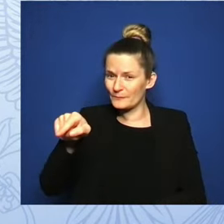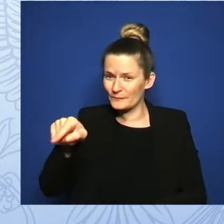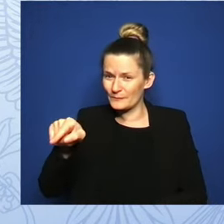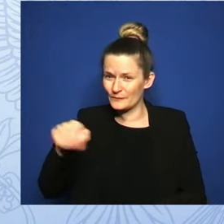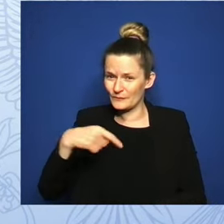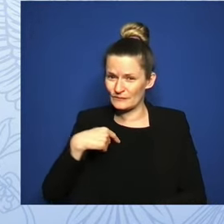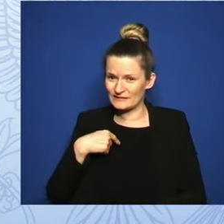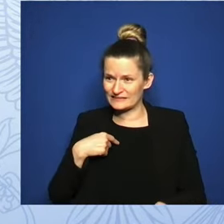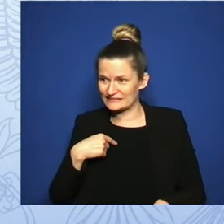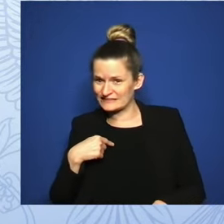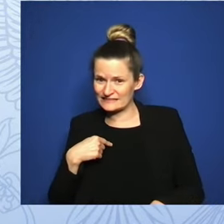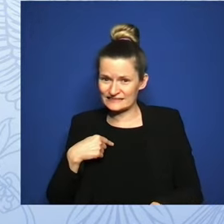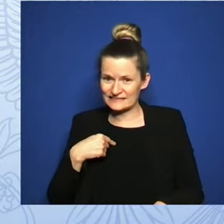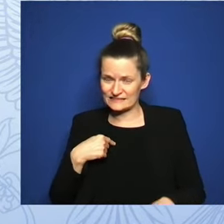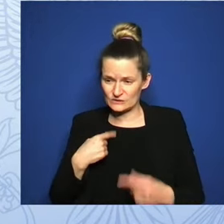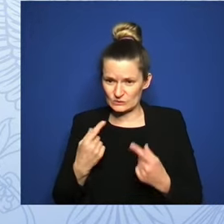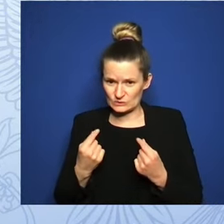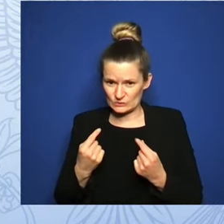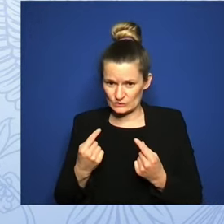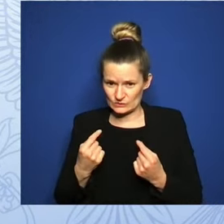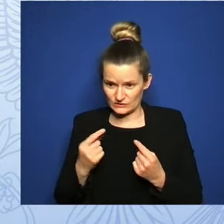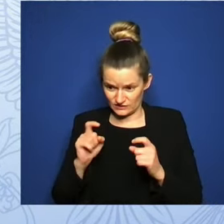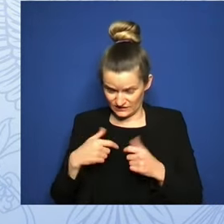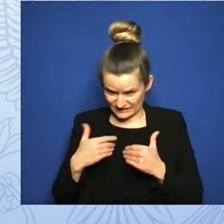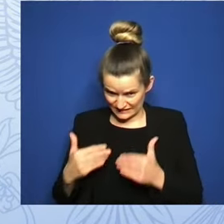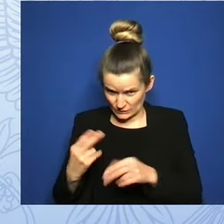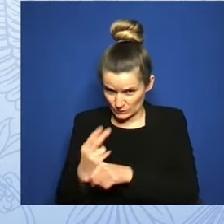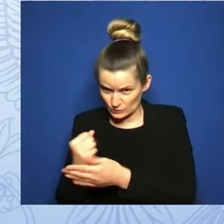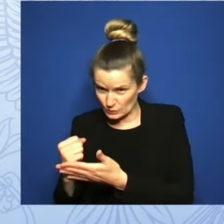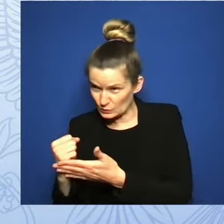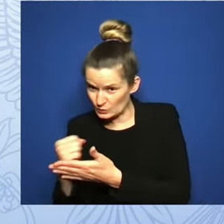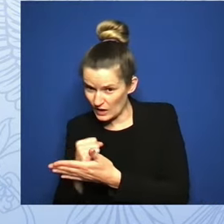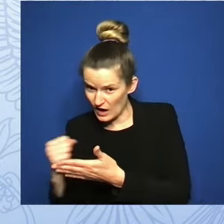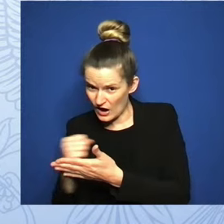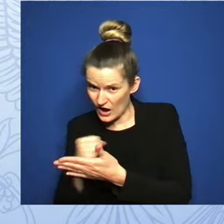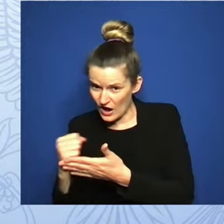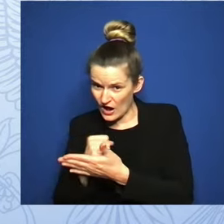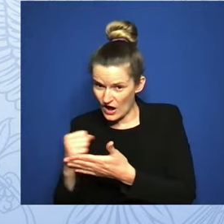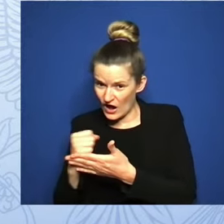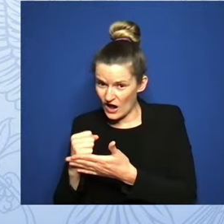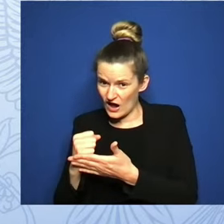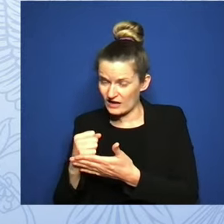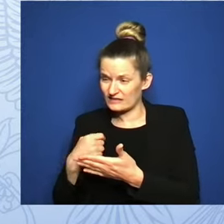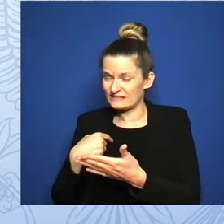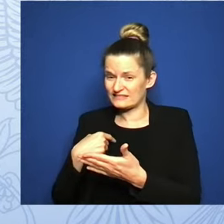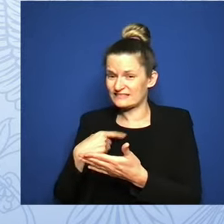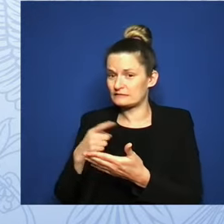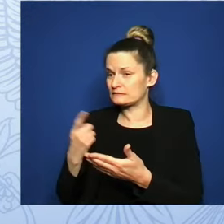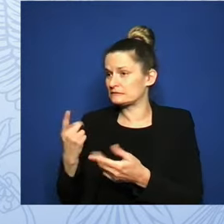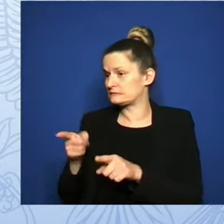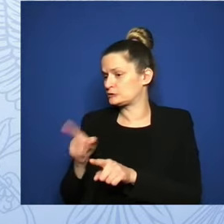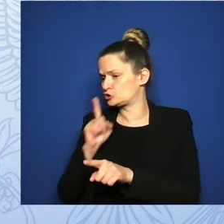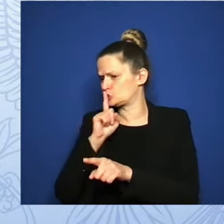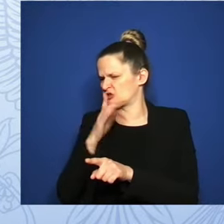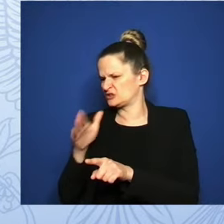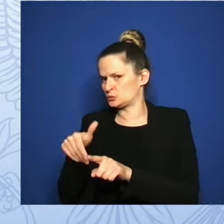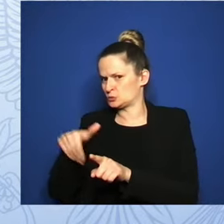or tell anyone where we were going to the East Coast. We were worried that our abilities to practice medicine